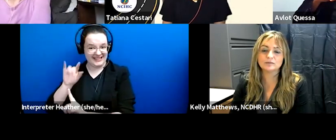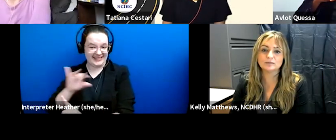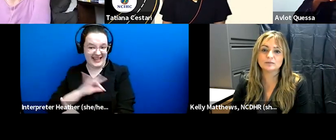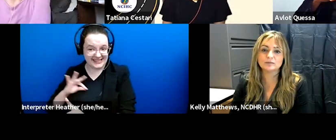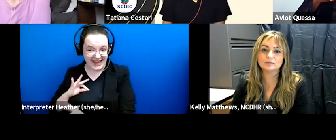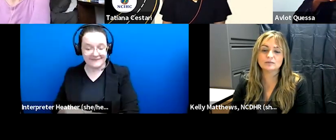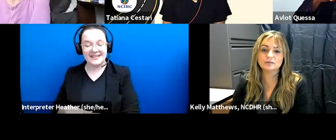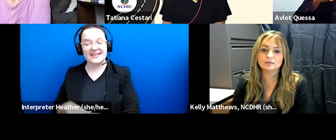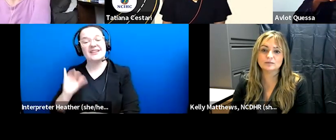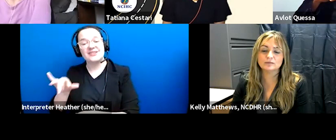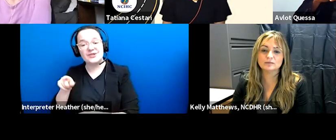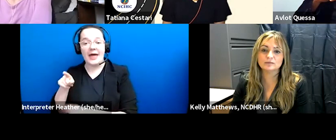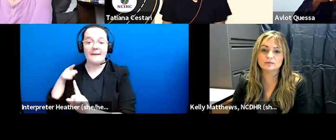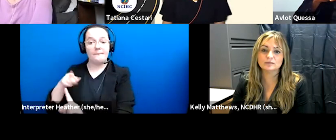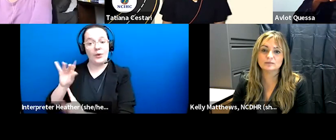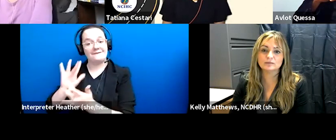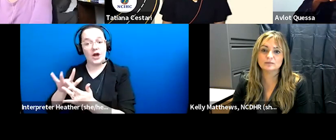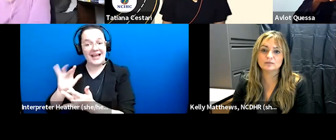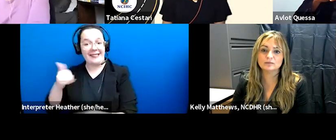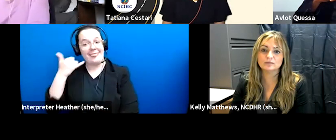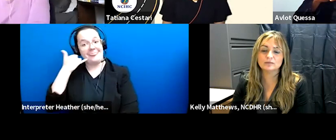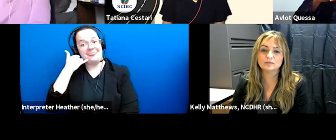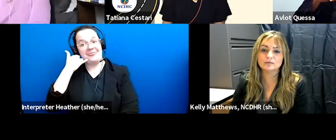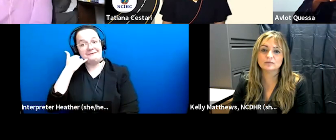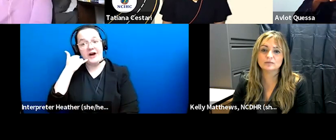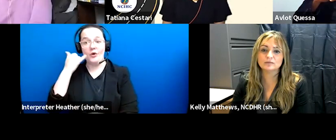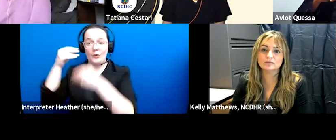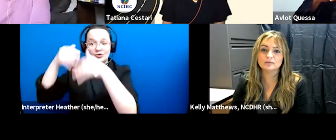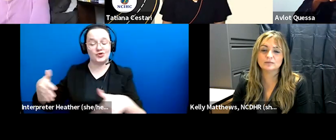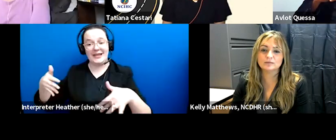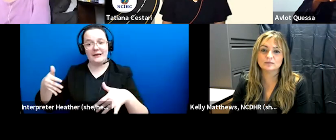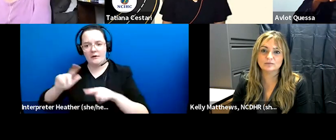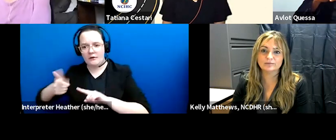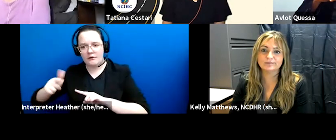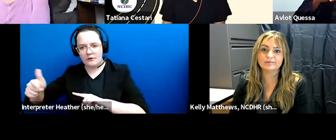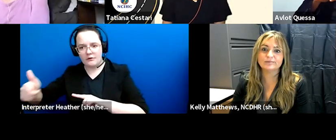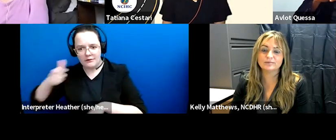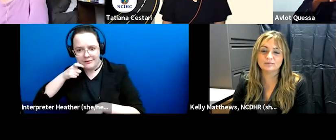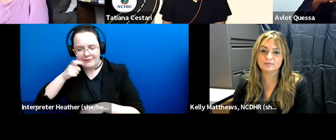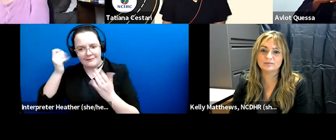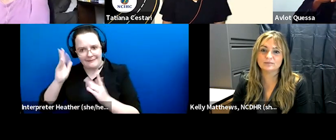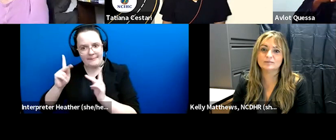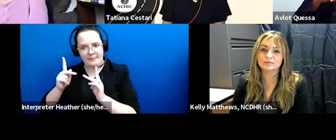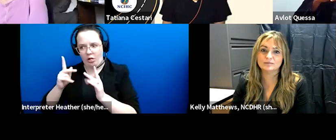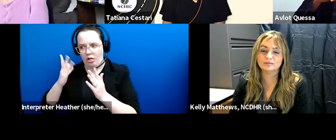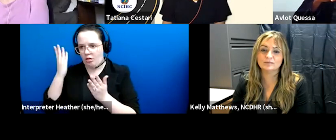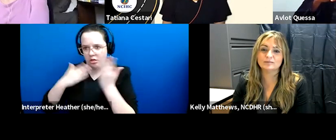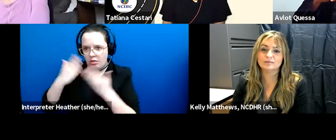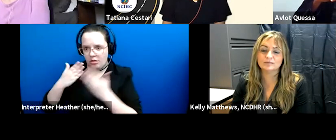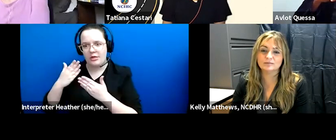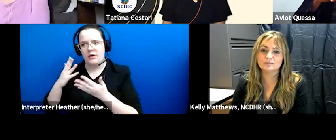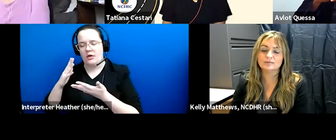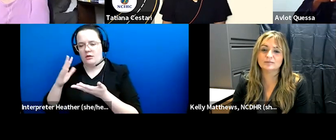phone tree are where we still have a lot of people falling through the cracks is there a different training